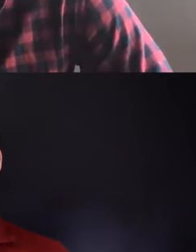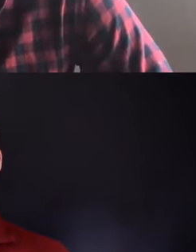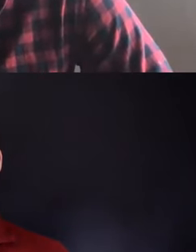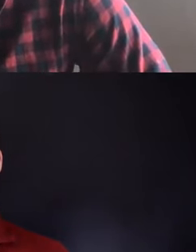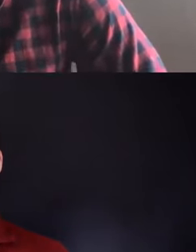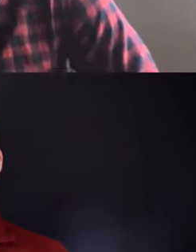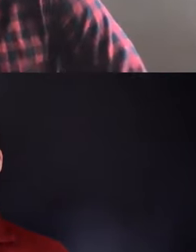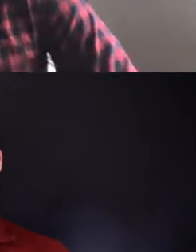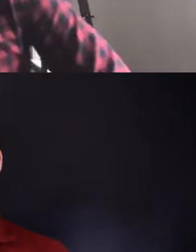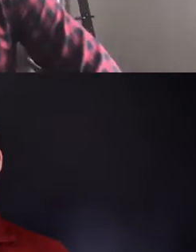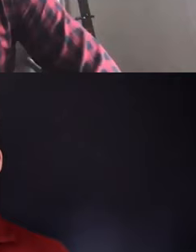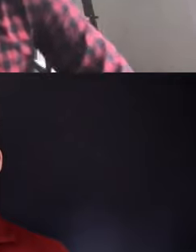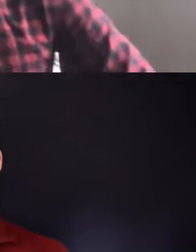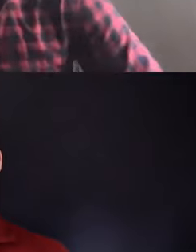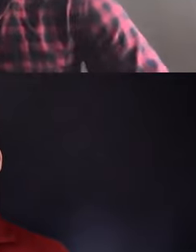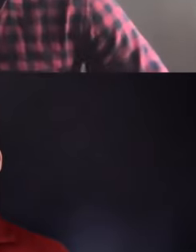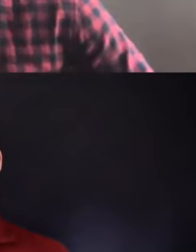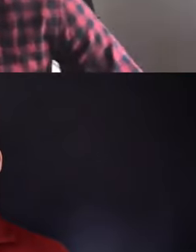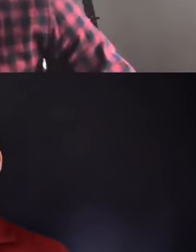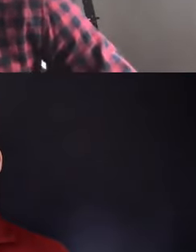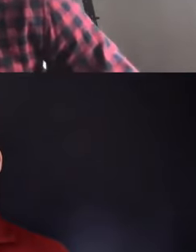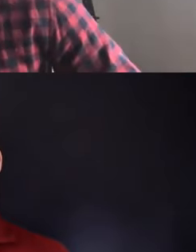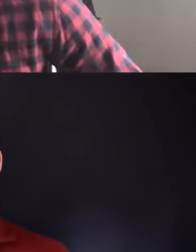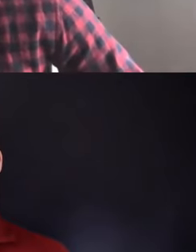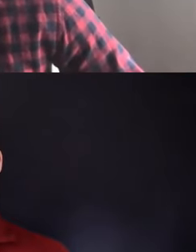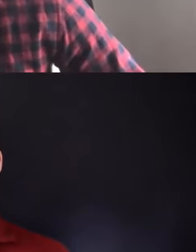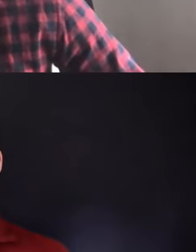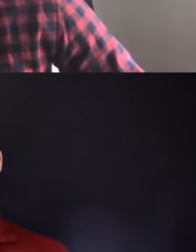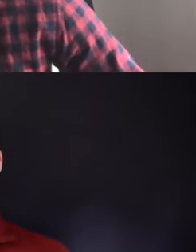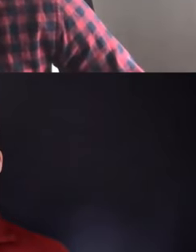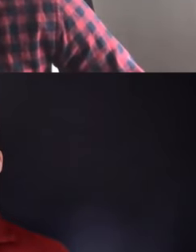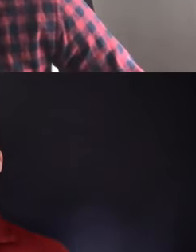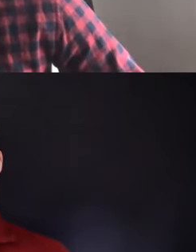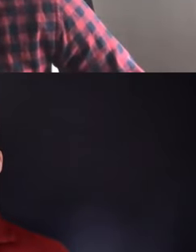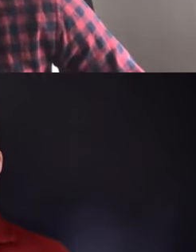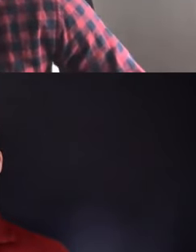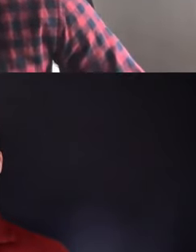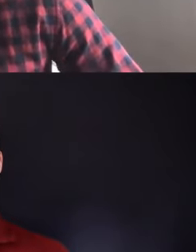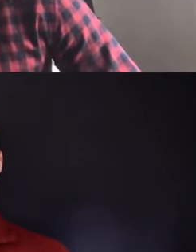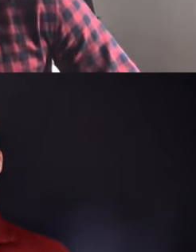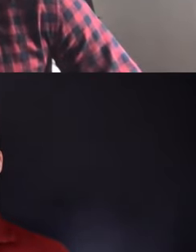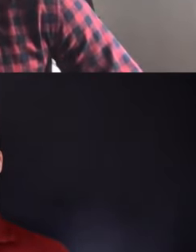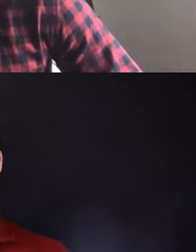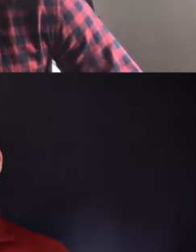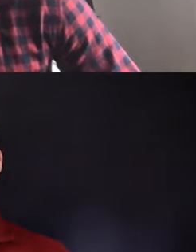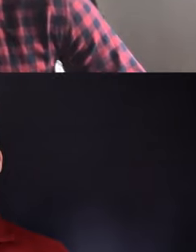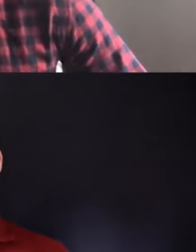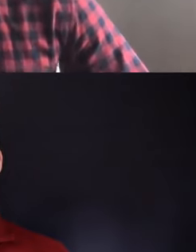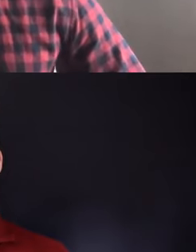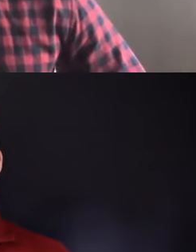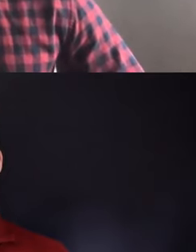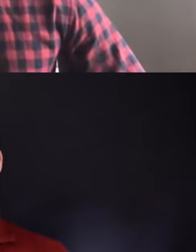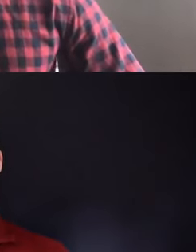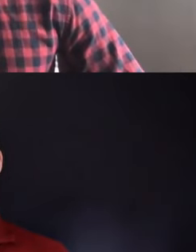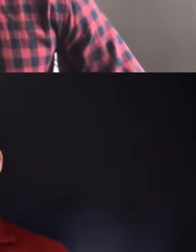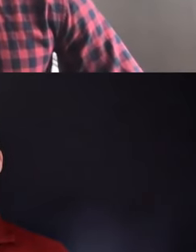fourth talk in our colloquium series for this semester, and we're very excited to have Gladys Camacho-Rios here,